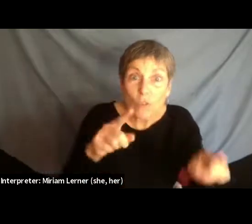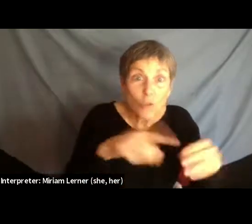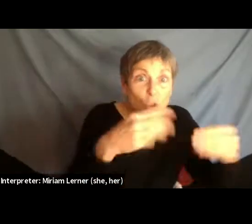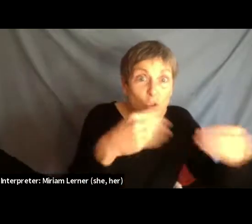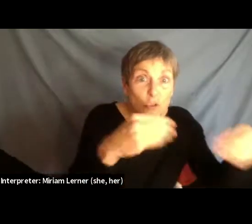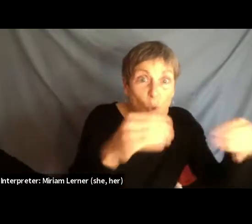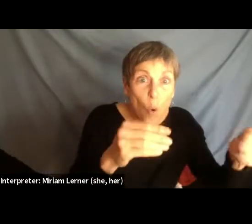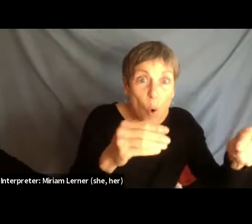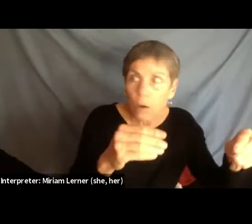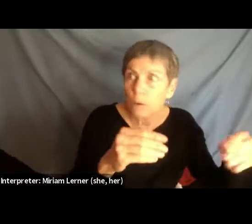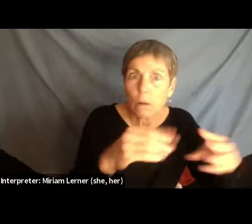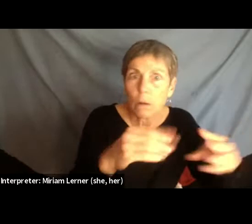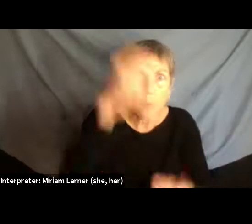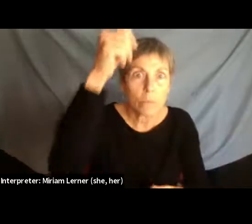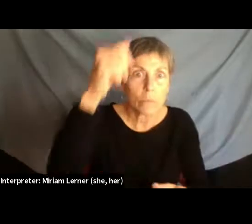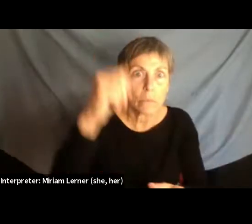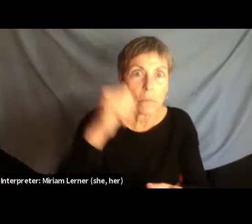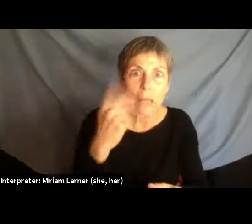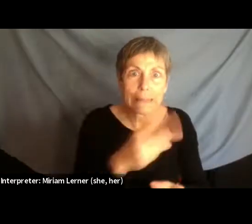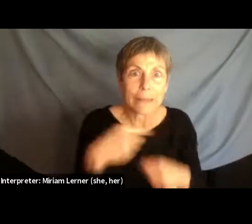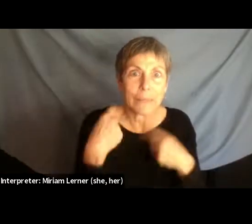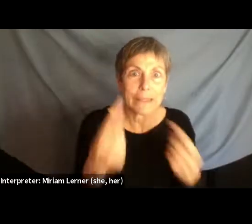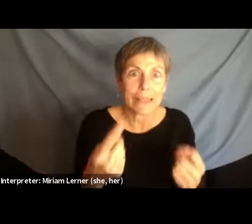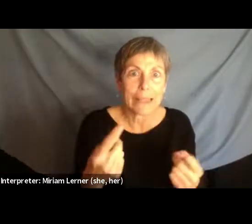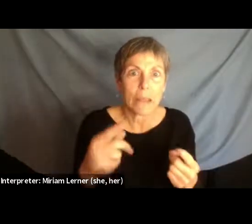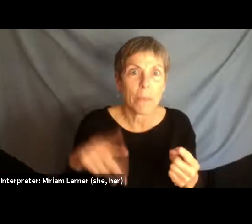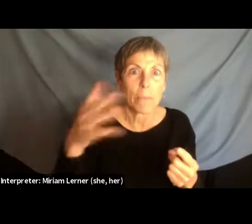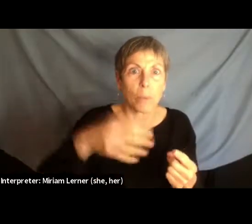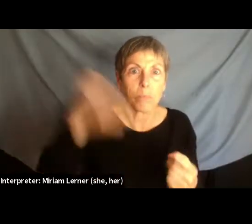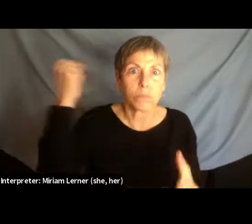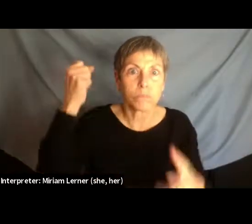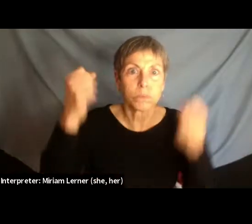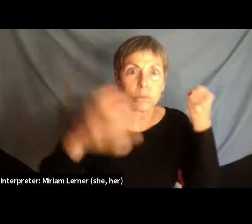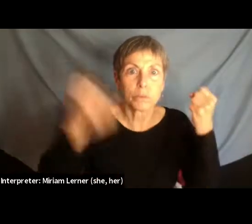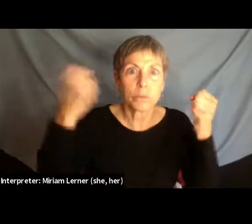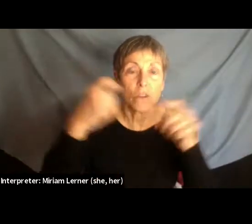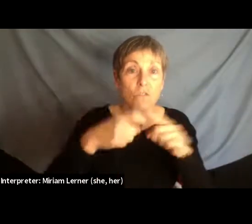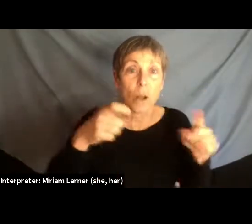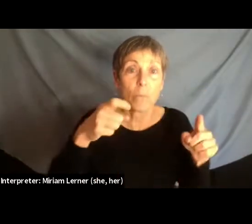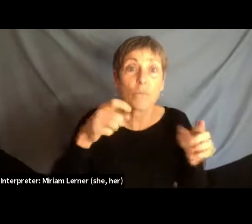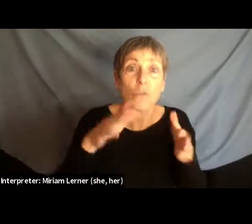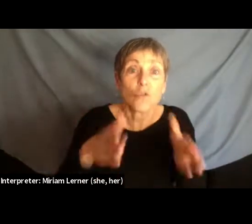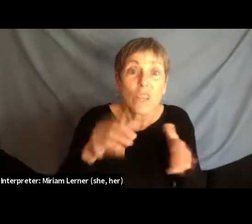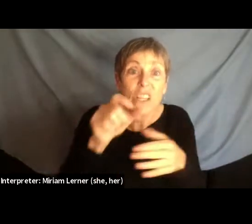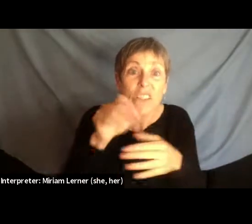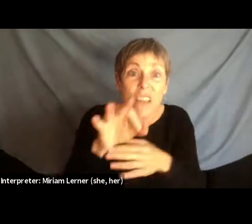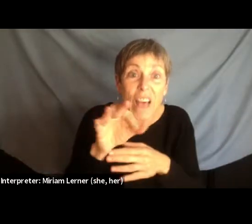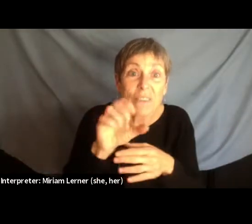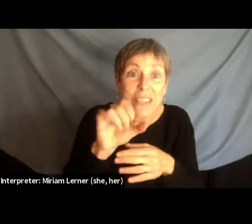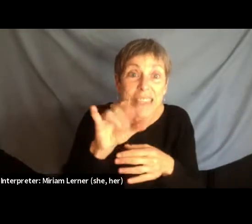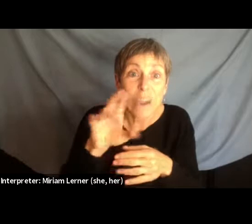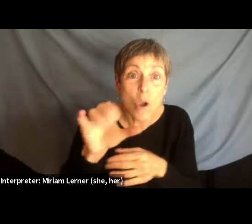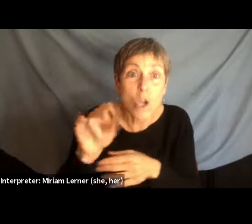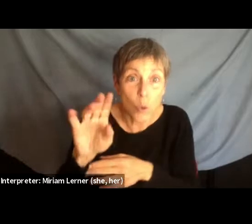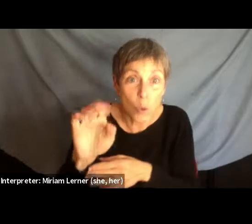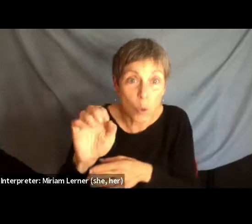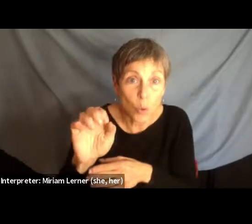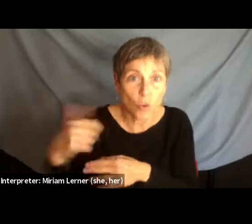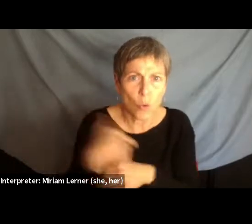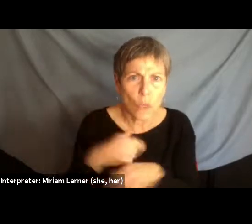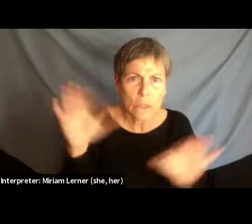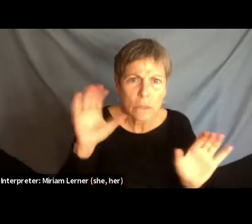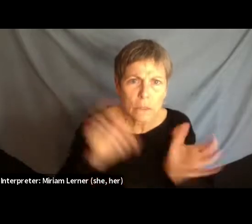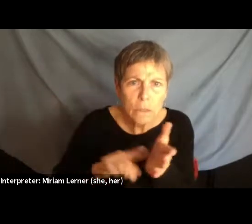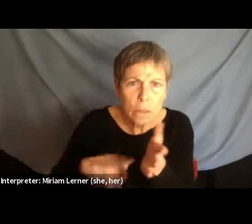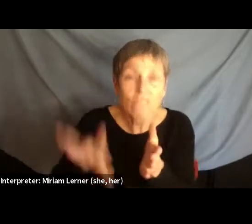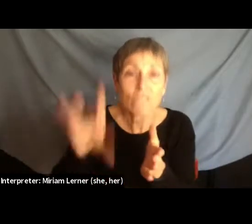him since, like people were being disappeared off the streets of Syracuse. And what we found out was that border